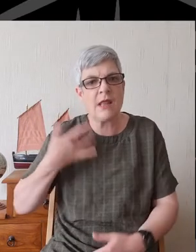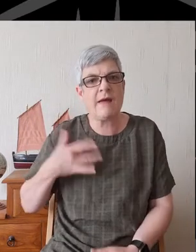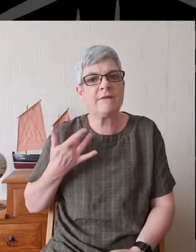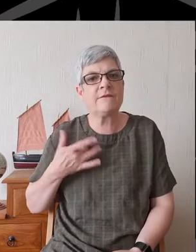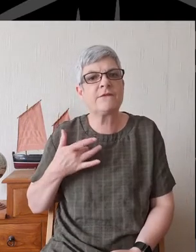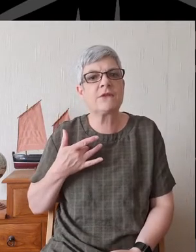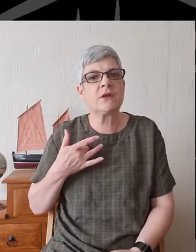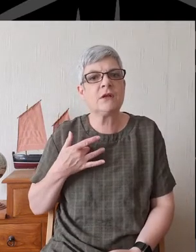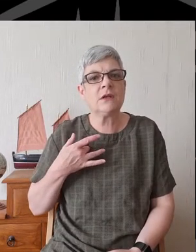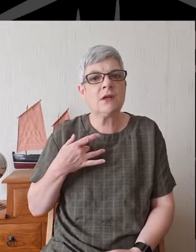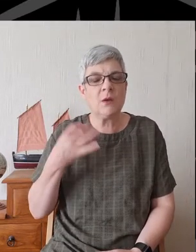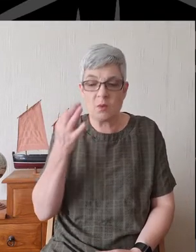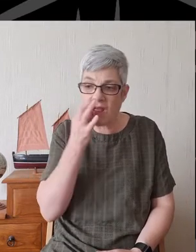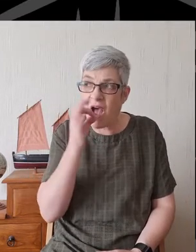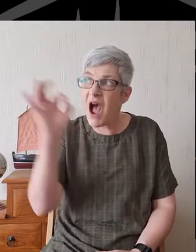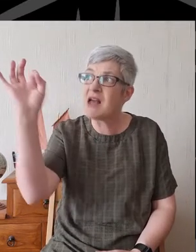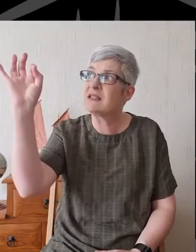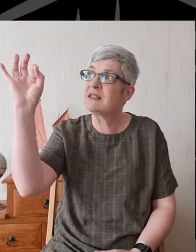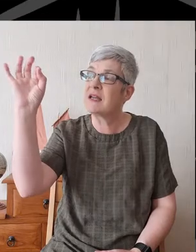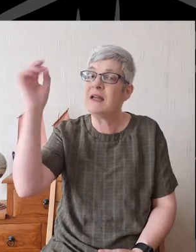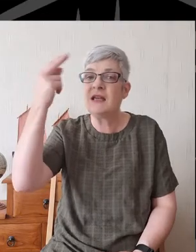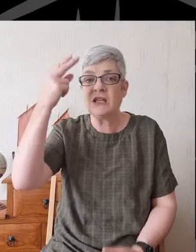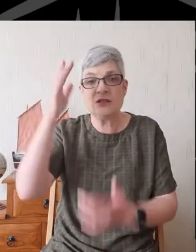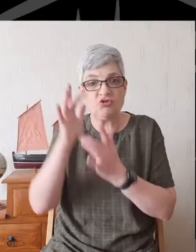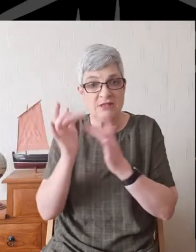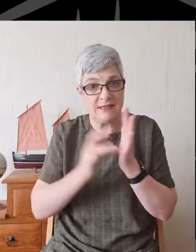And we ask that in the name of Jesus,